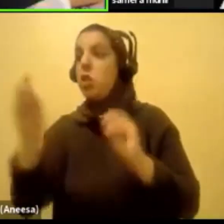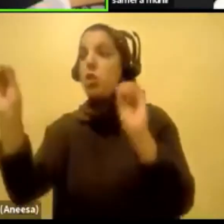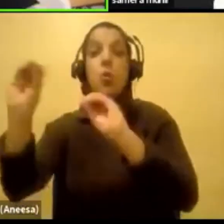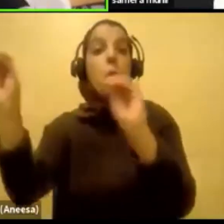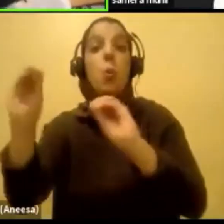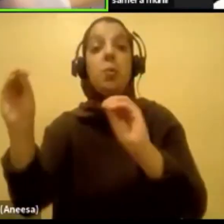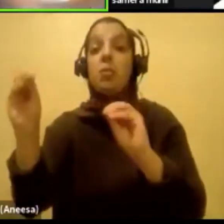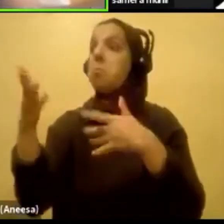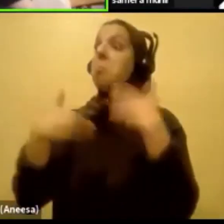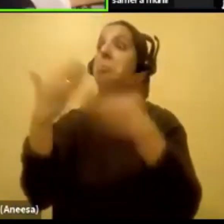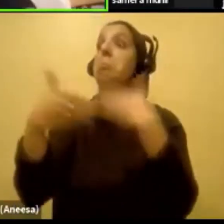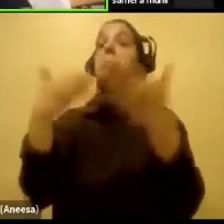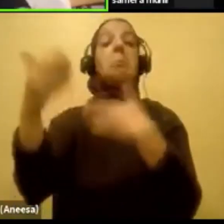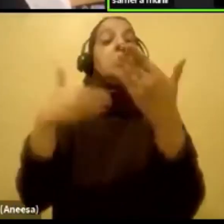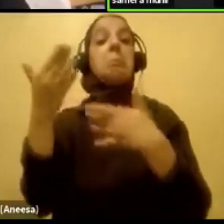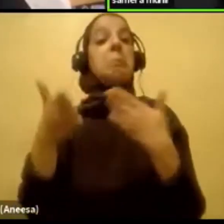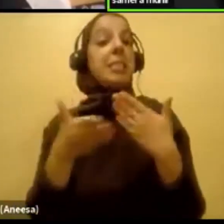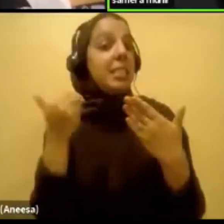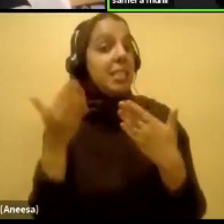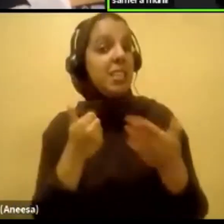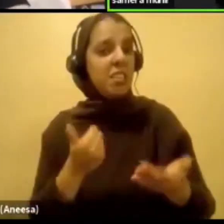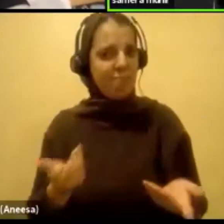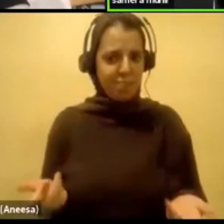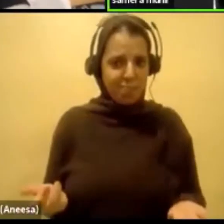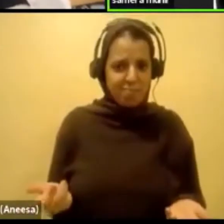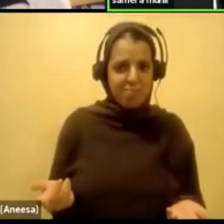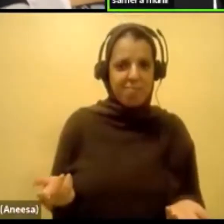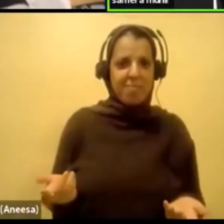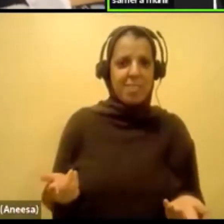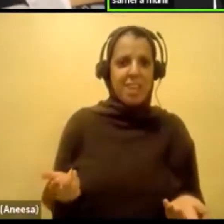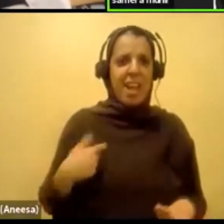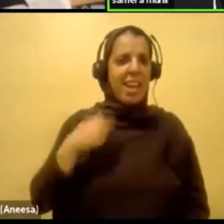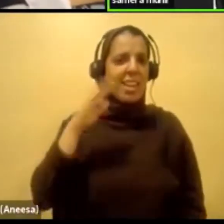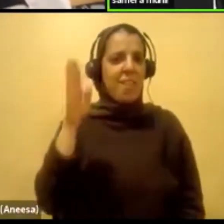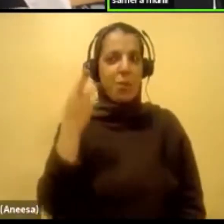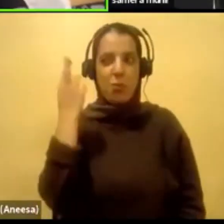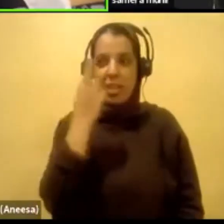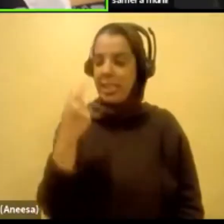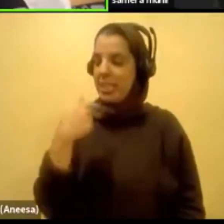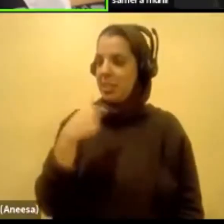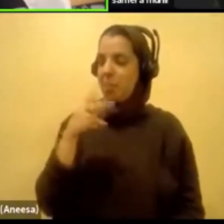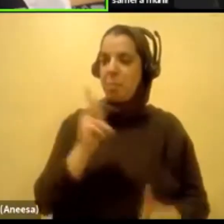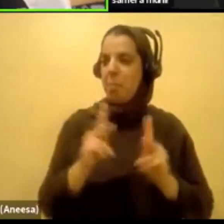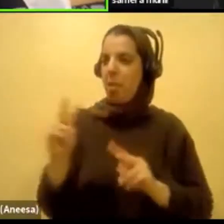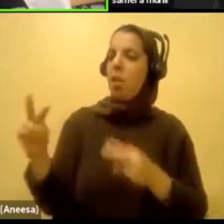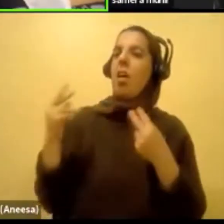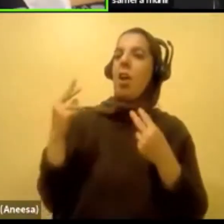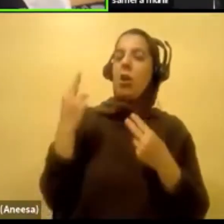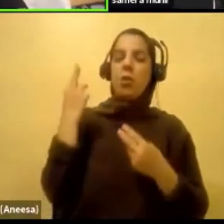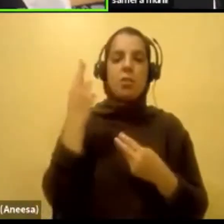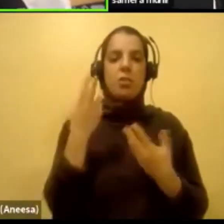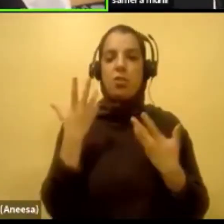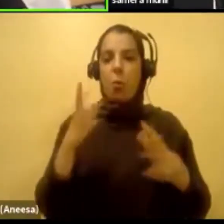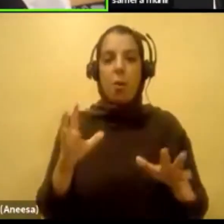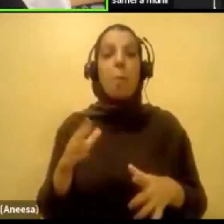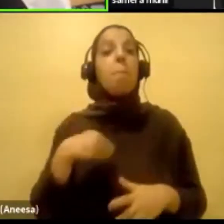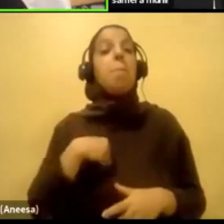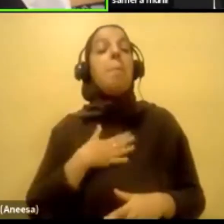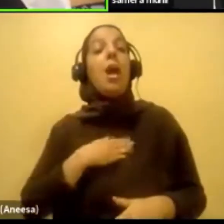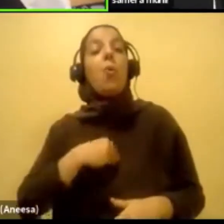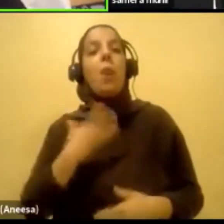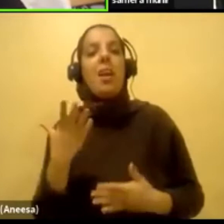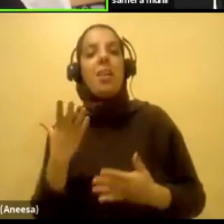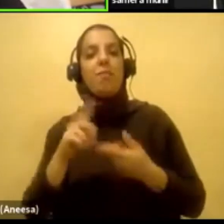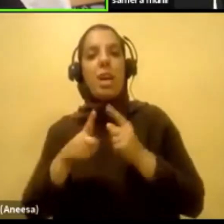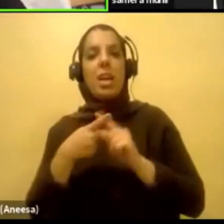just got through the system? You know? Yeah. I never realized how targeted I was until I saw all my white friends thriving. And I was like,